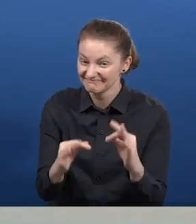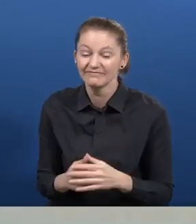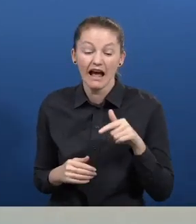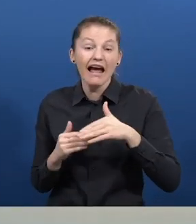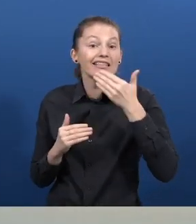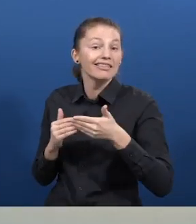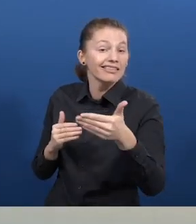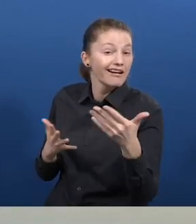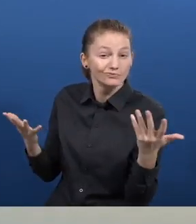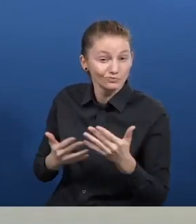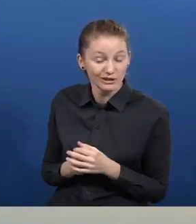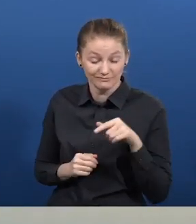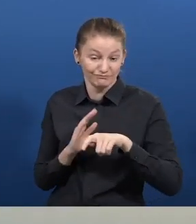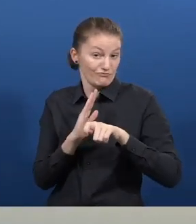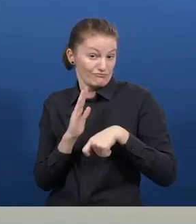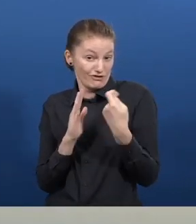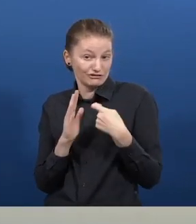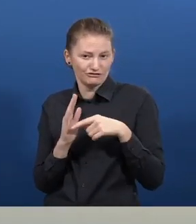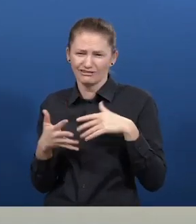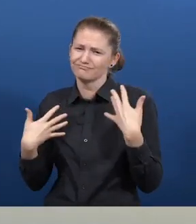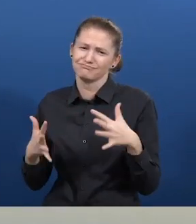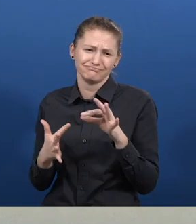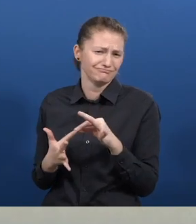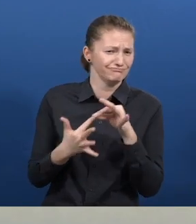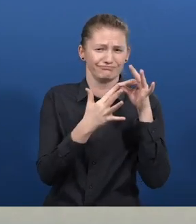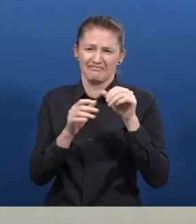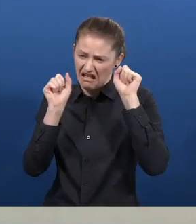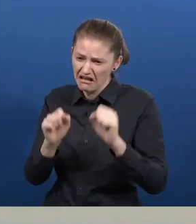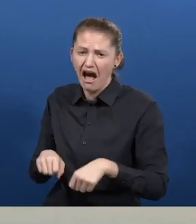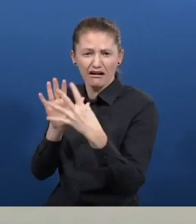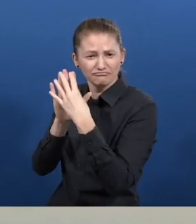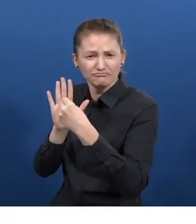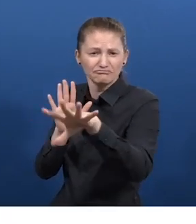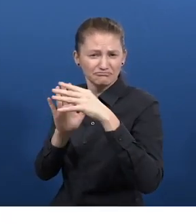bridge between job seekers and these open positions. What is next for TAP?